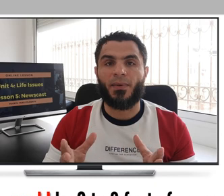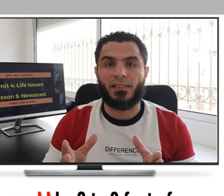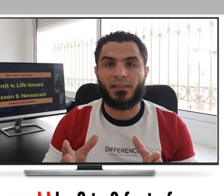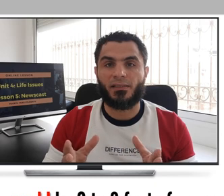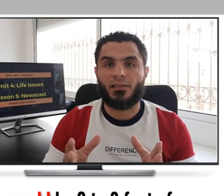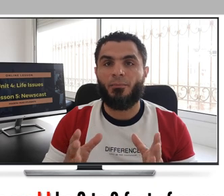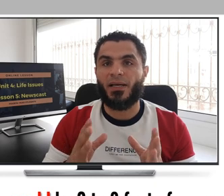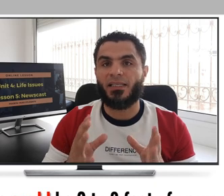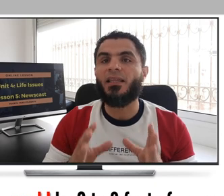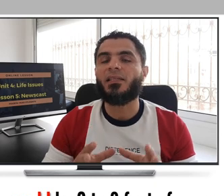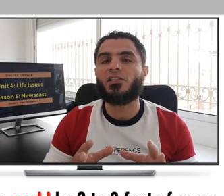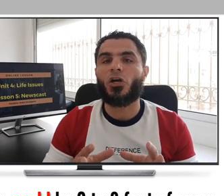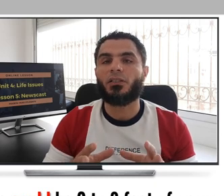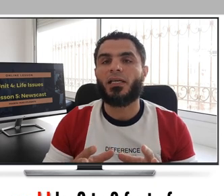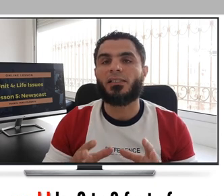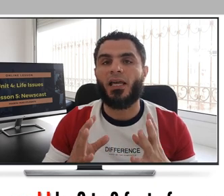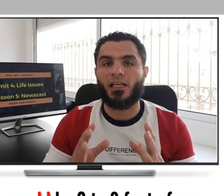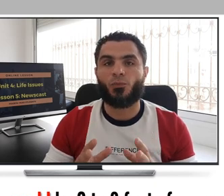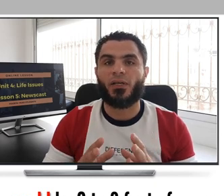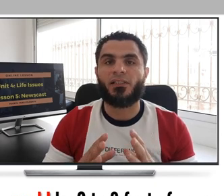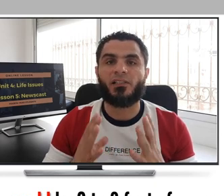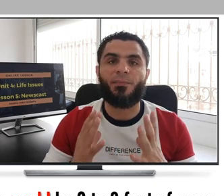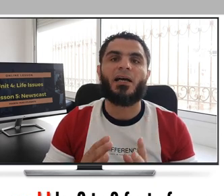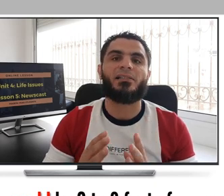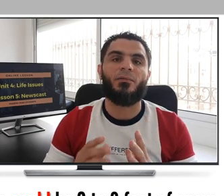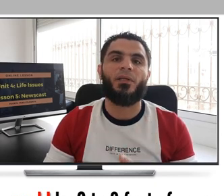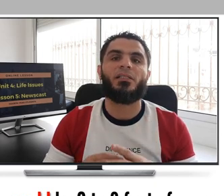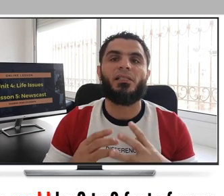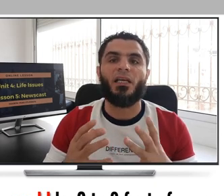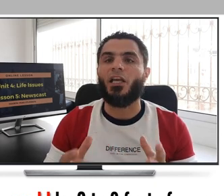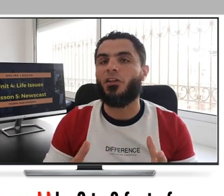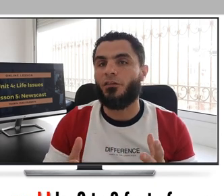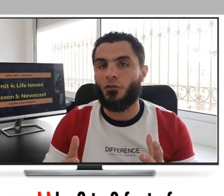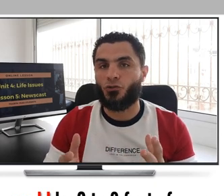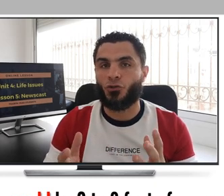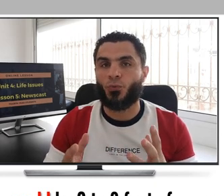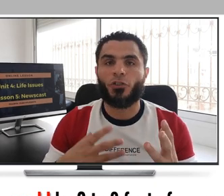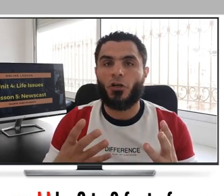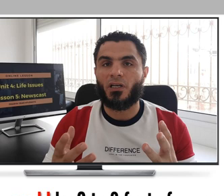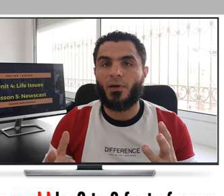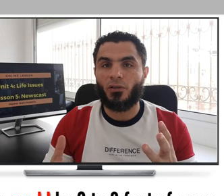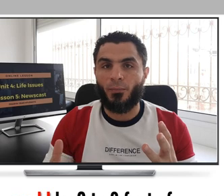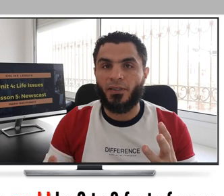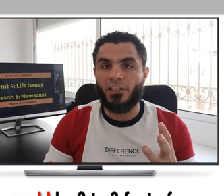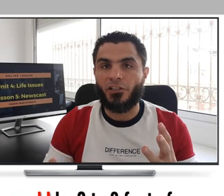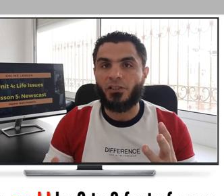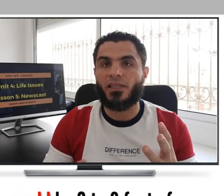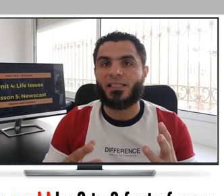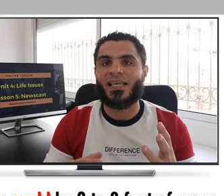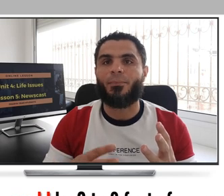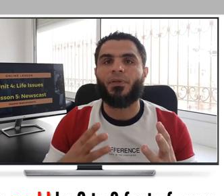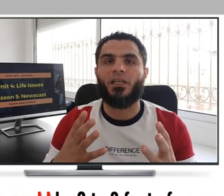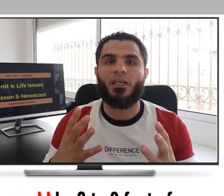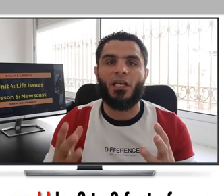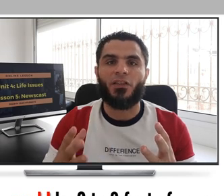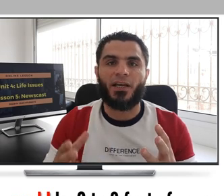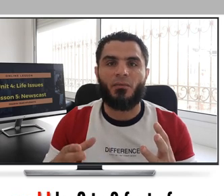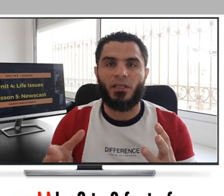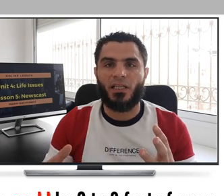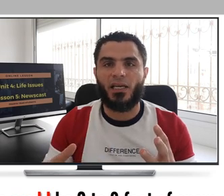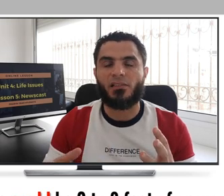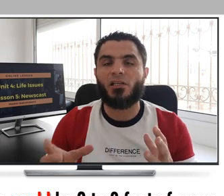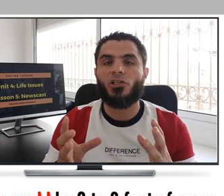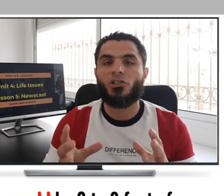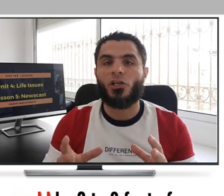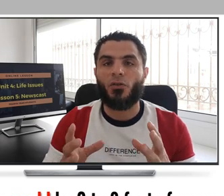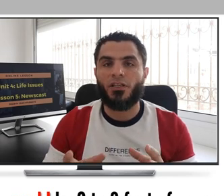in the past, but in this context it expresses possibility in the future. We're talking about a blizzard that's happening in